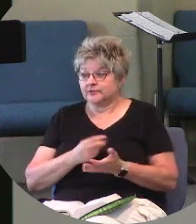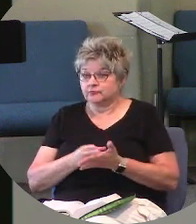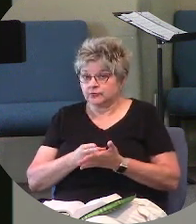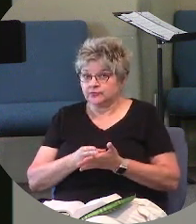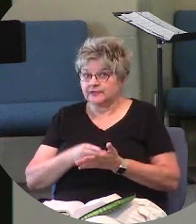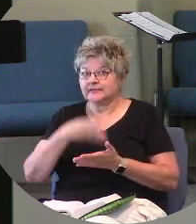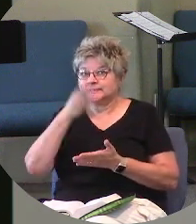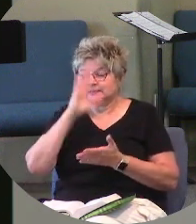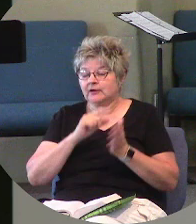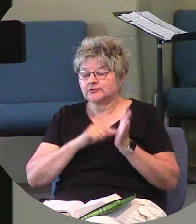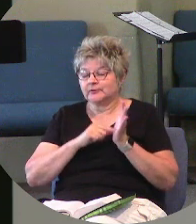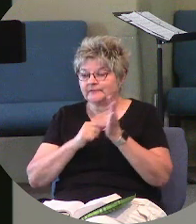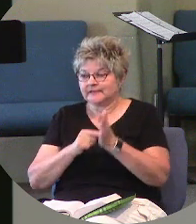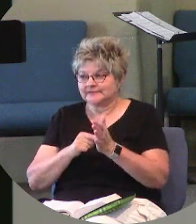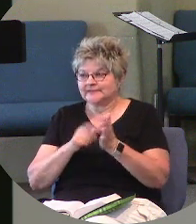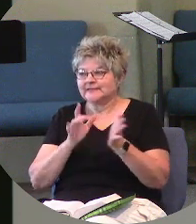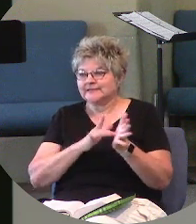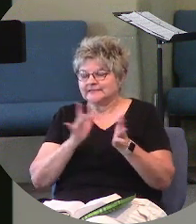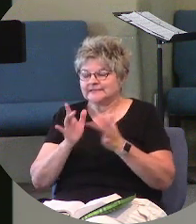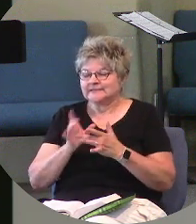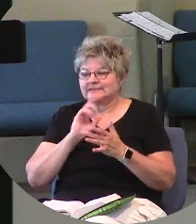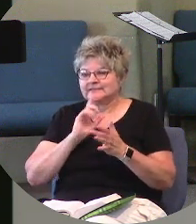God's revelation that Jesus is the Messiah.